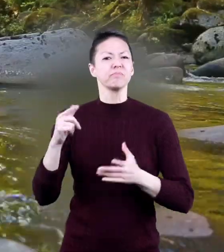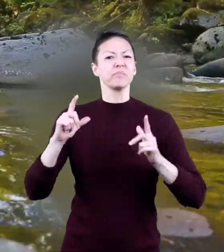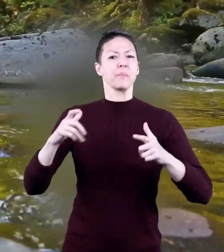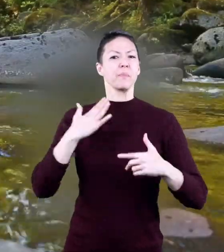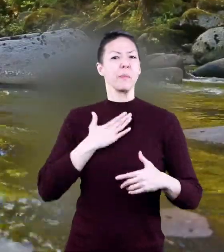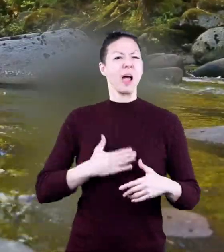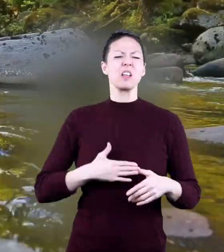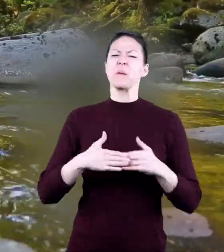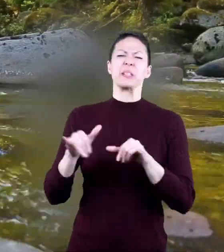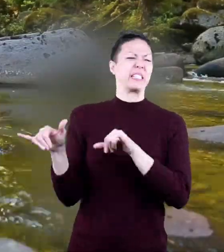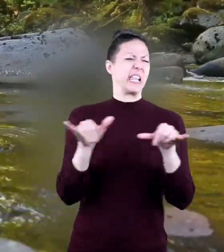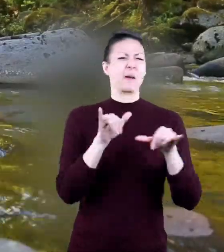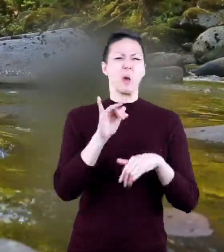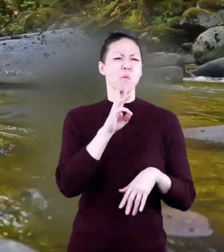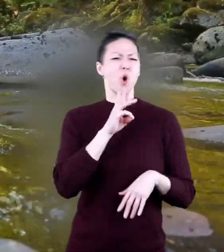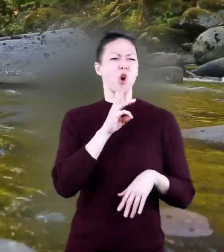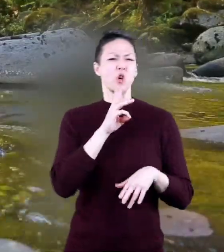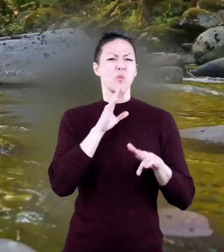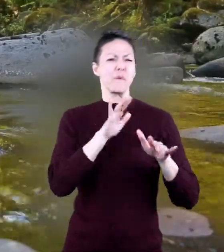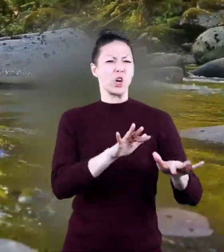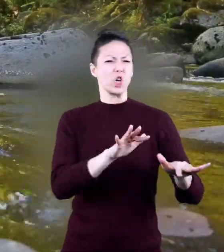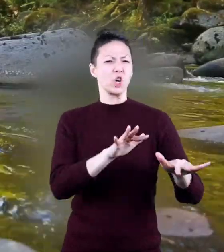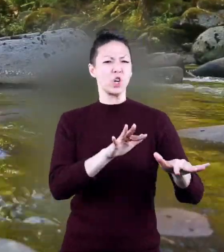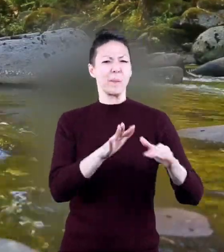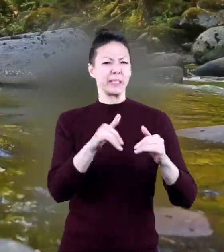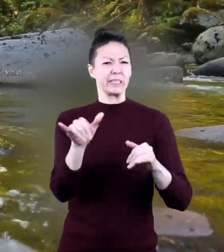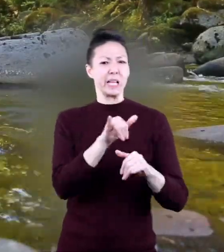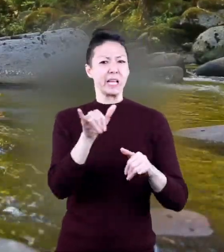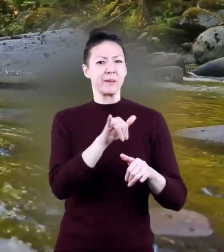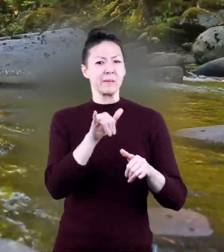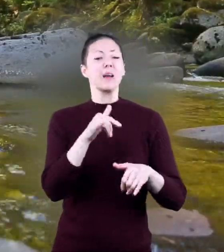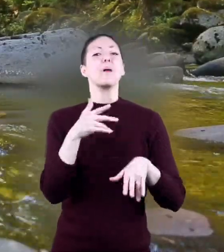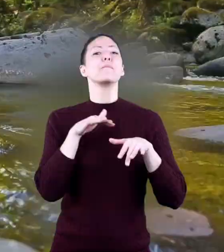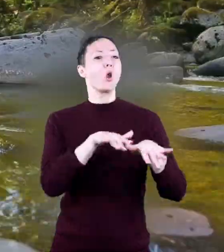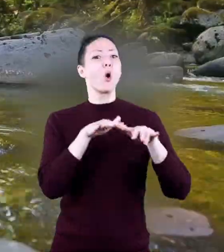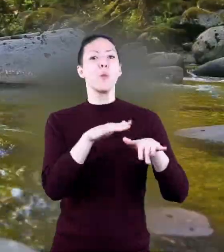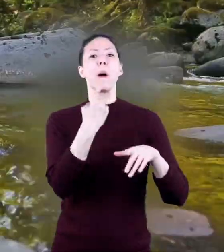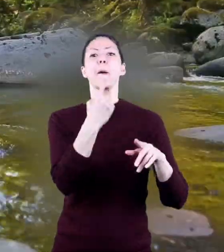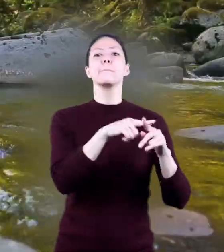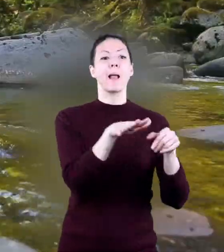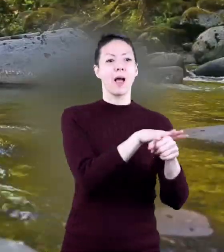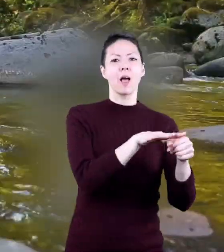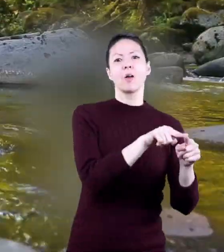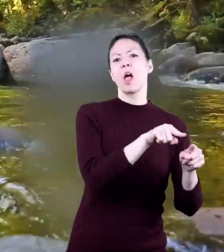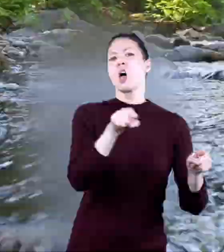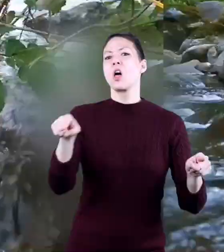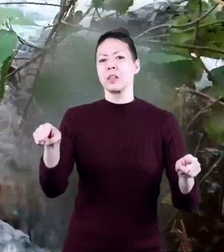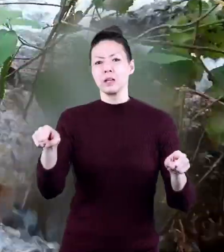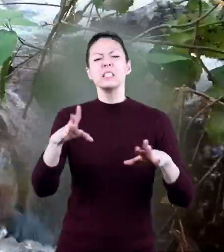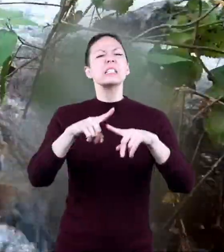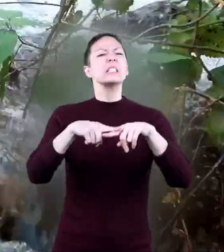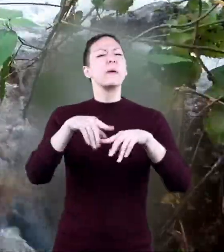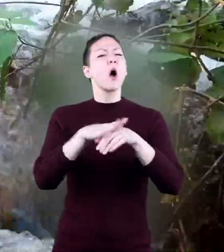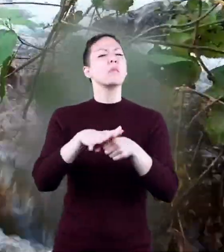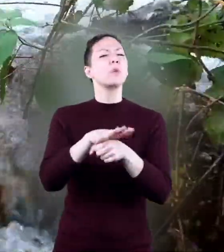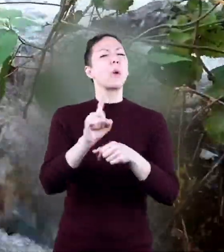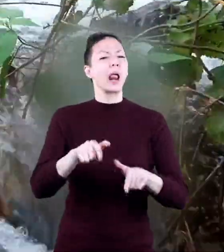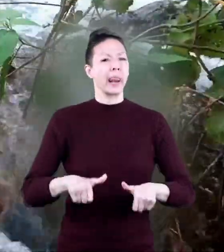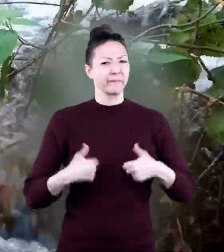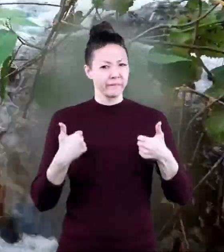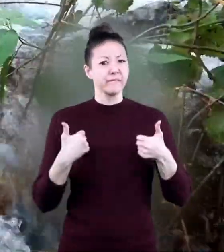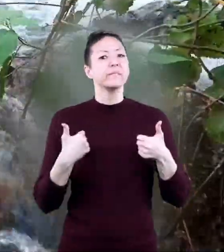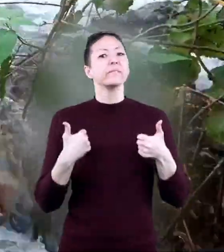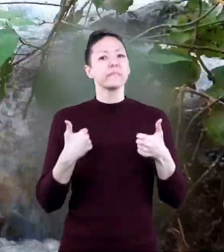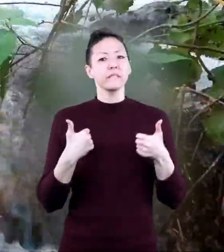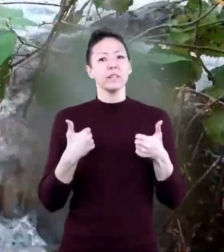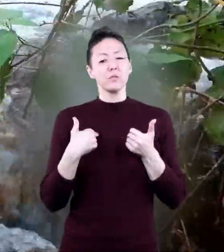is a body of water that's similar to a river it also flows from one place to another depending on where you live